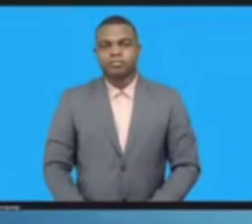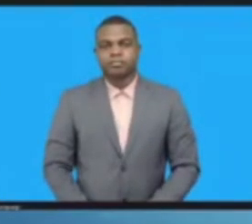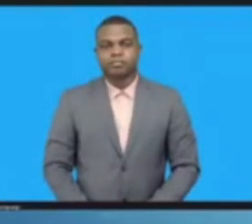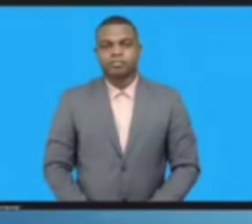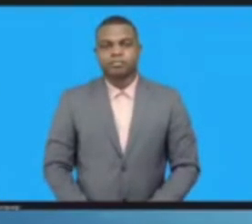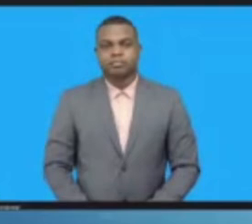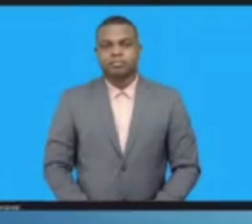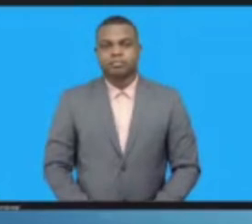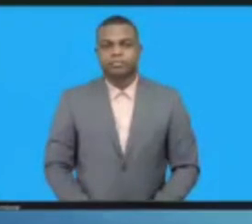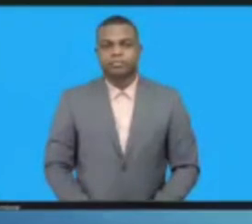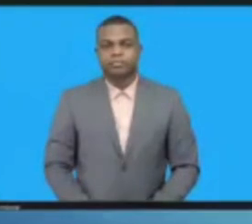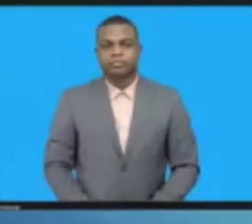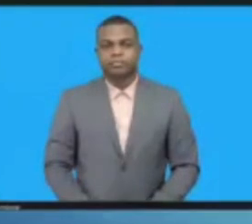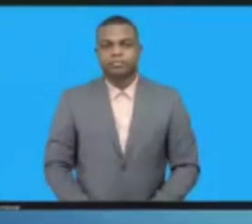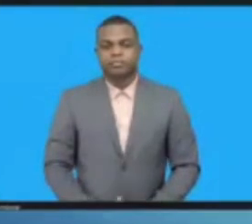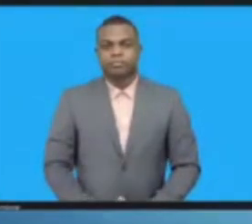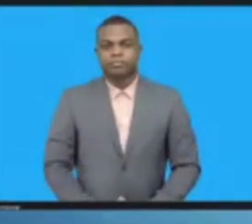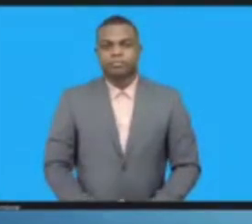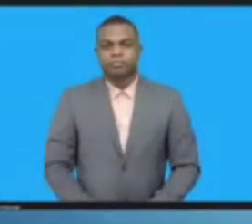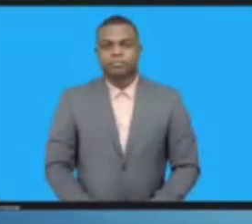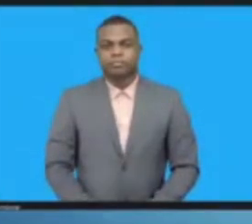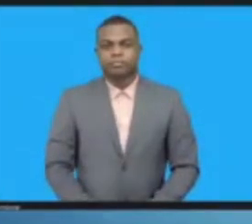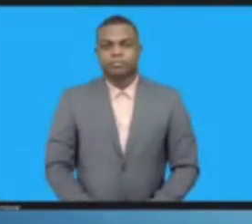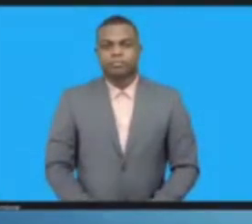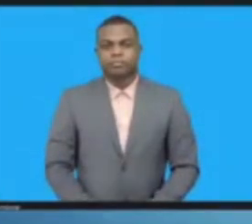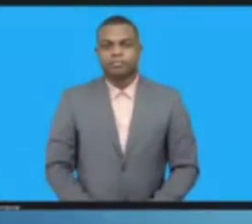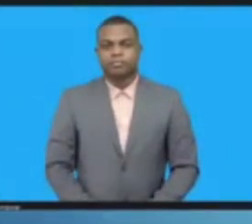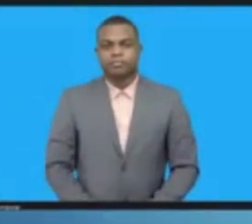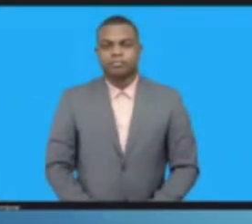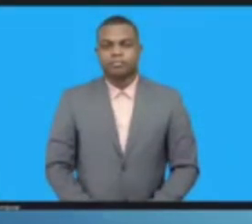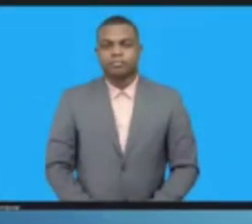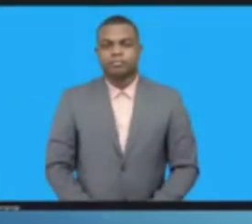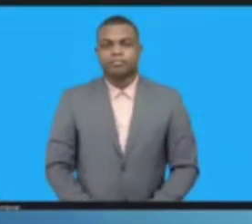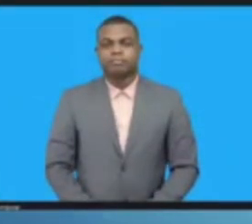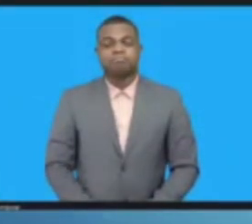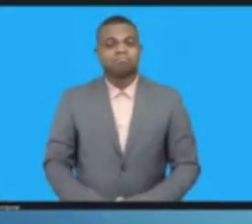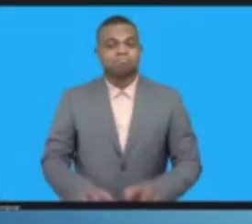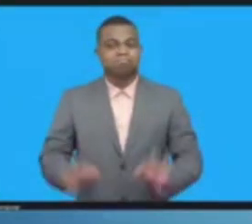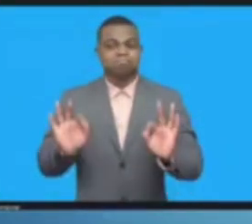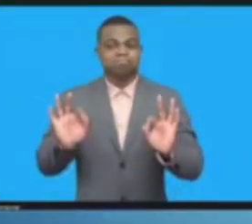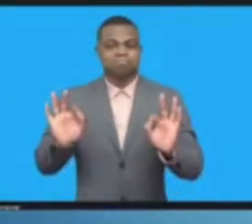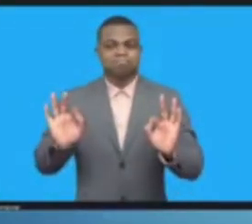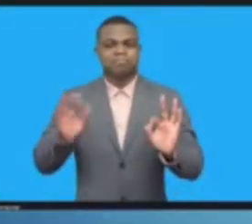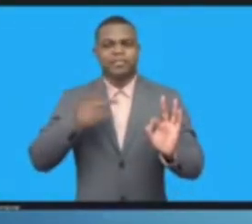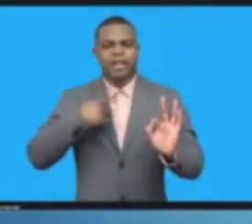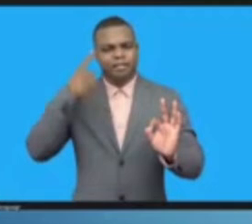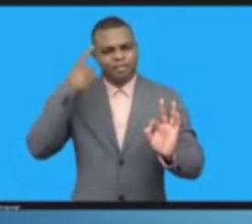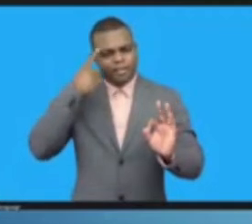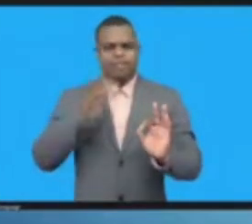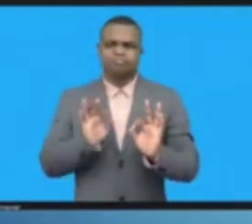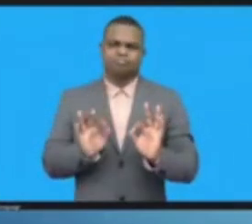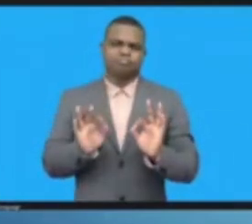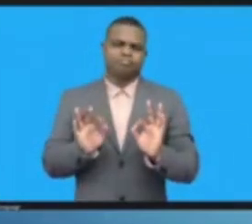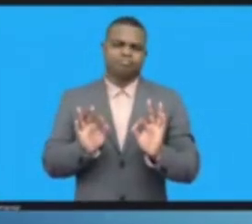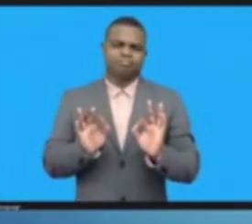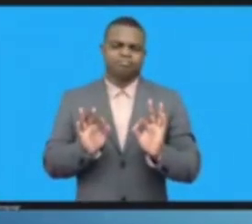Okay. I think that's better. Excellencies, ladies and gentlemen,